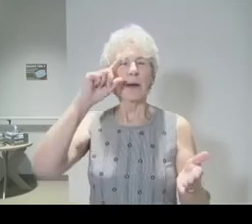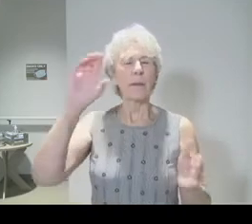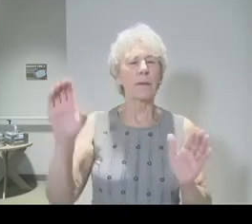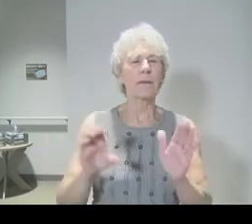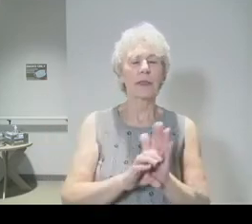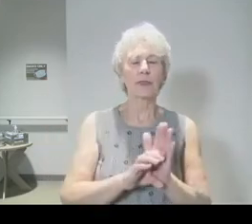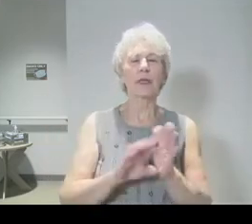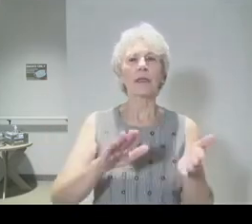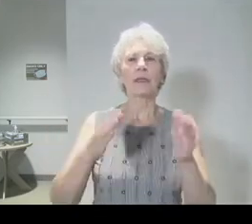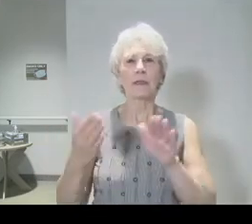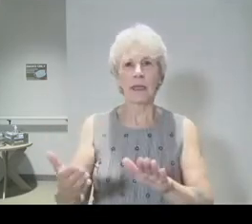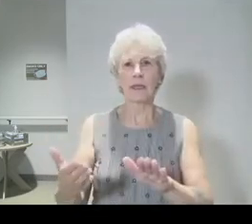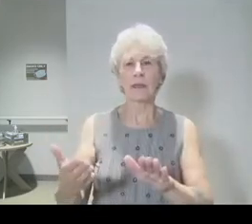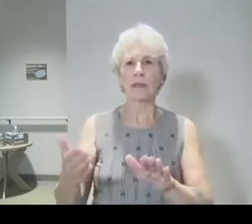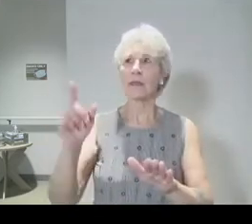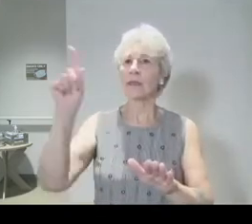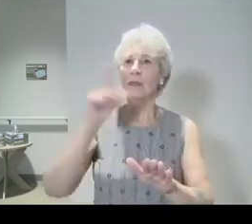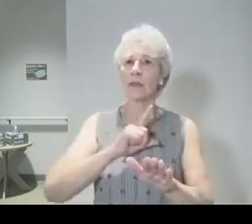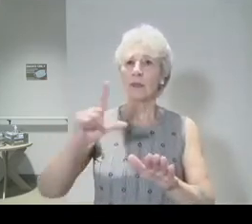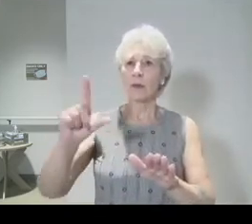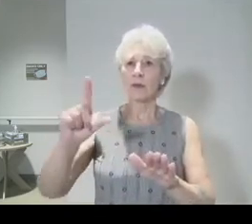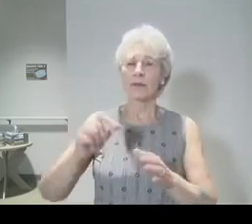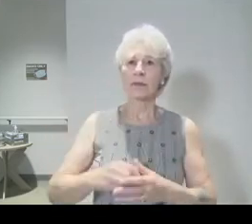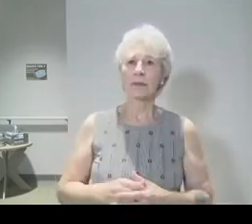the death of the Lord of the ages.